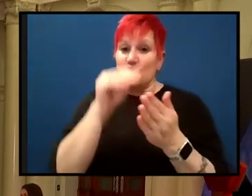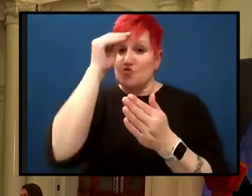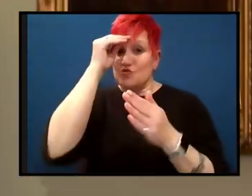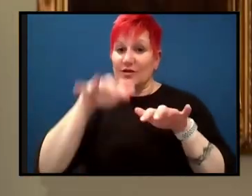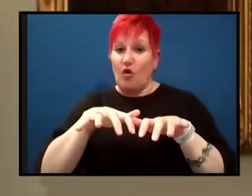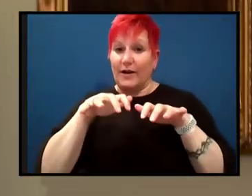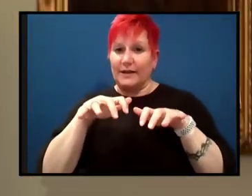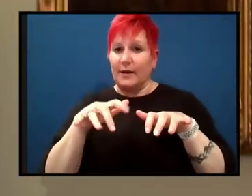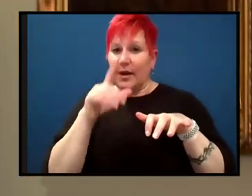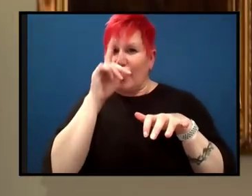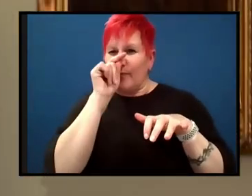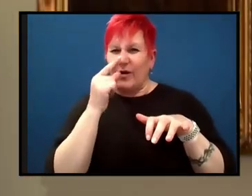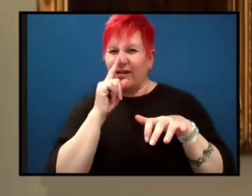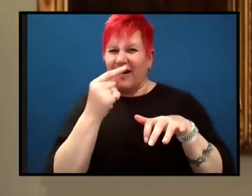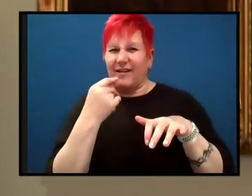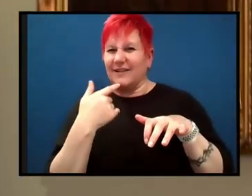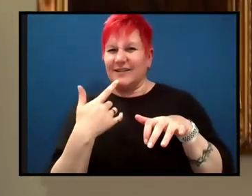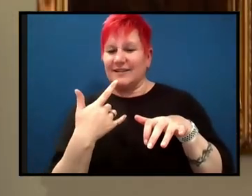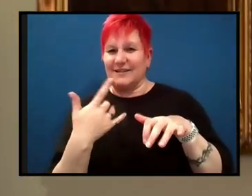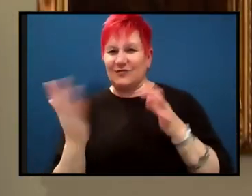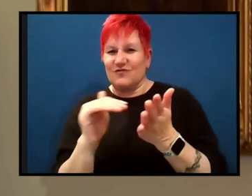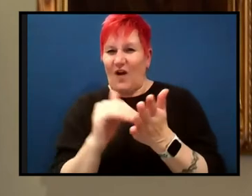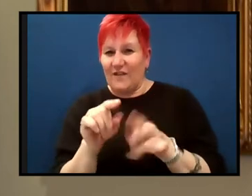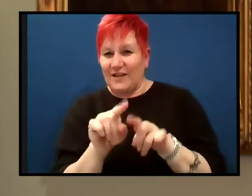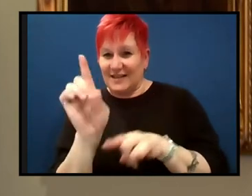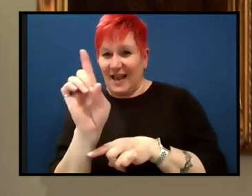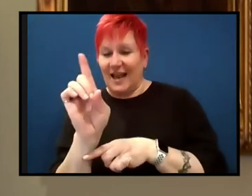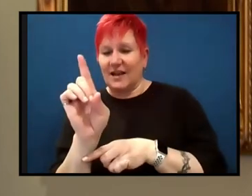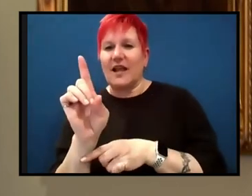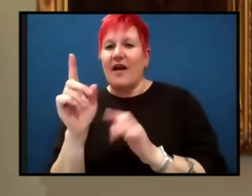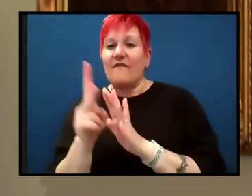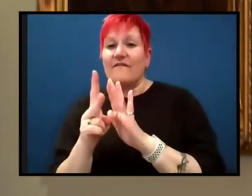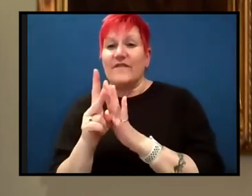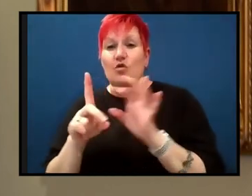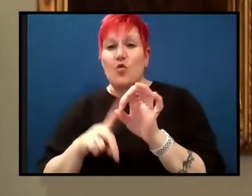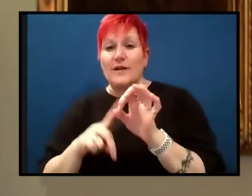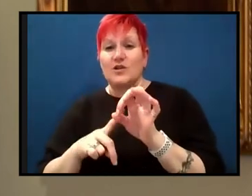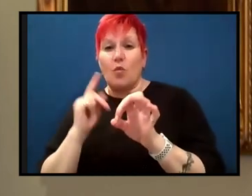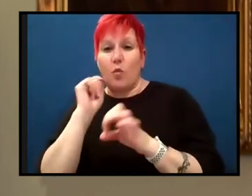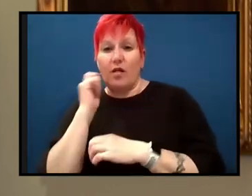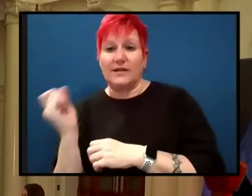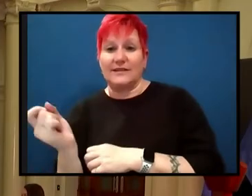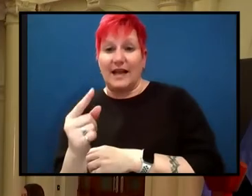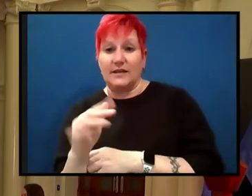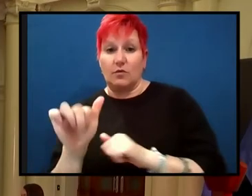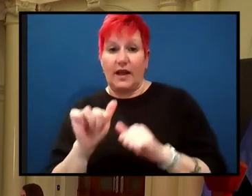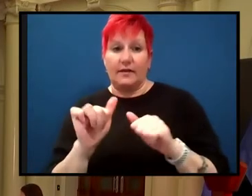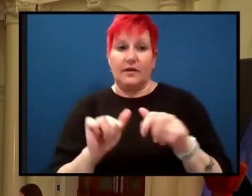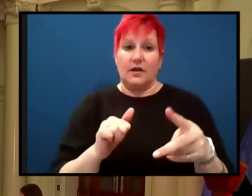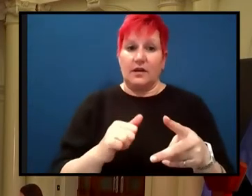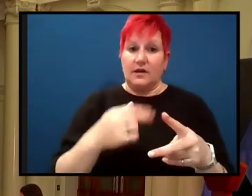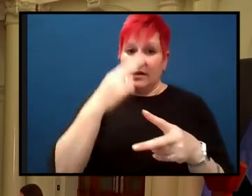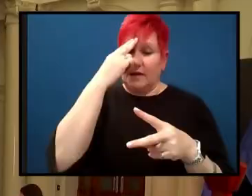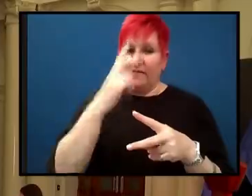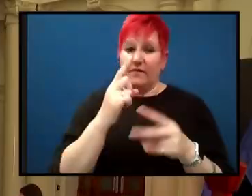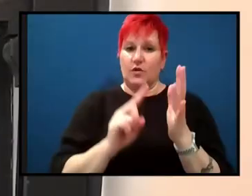couldn't, we've asked them to send in a video question and, uh, we'll start with Lola. My name's Lola.